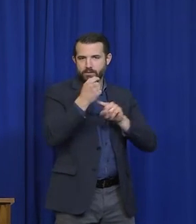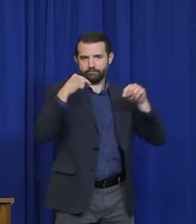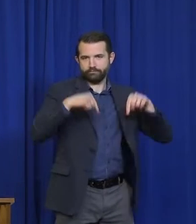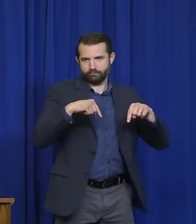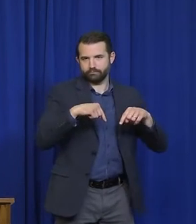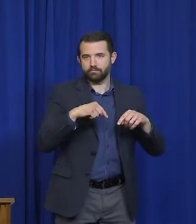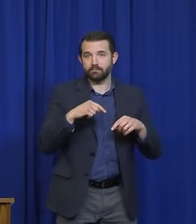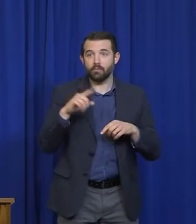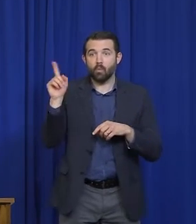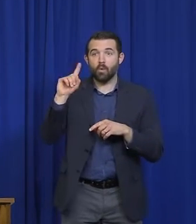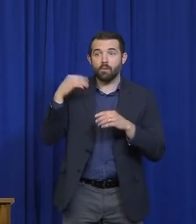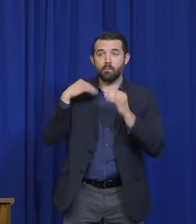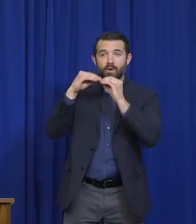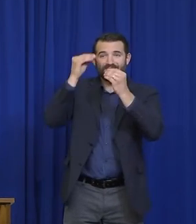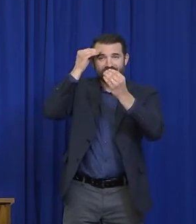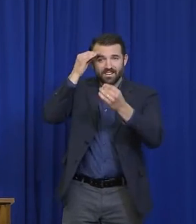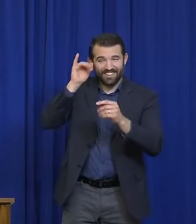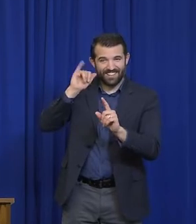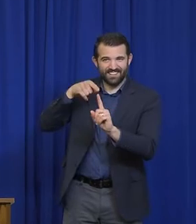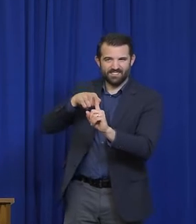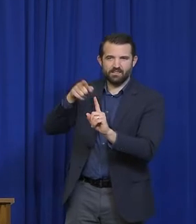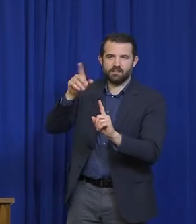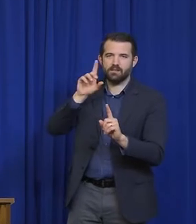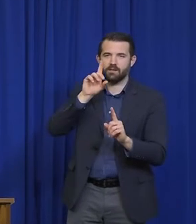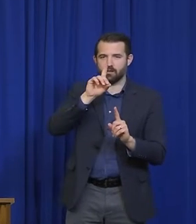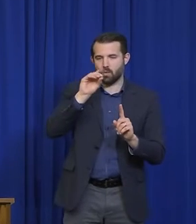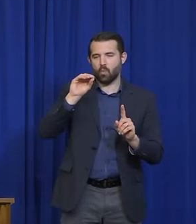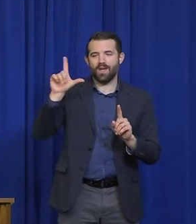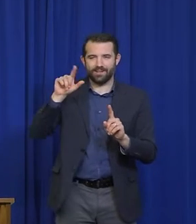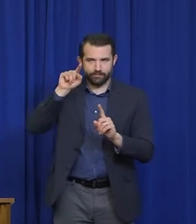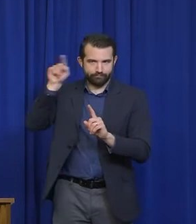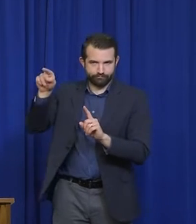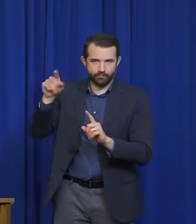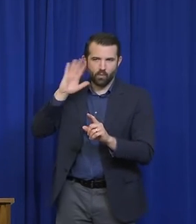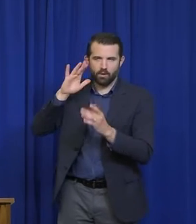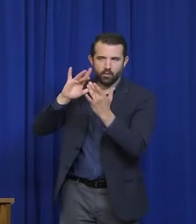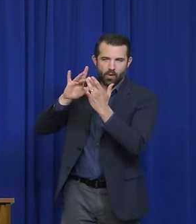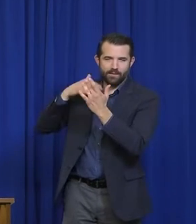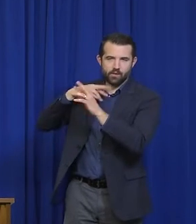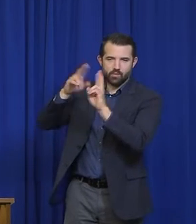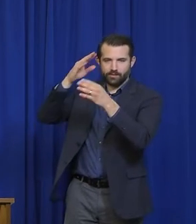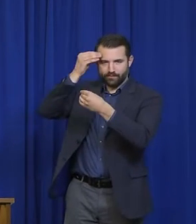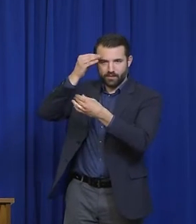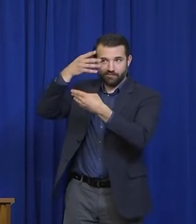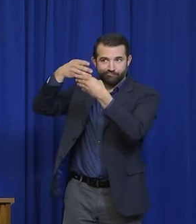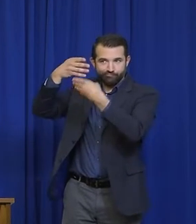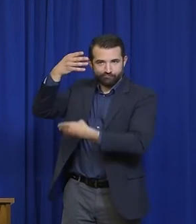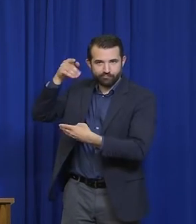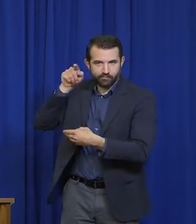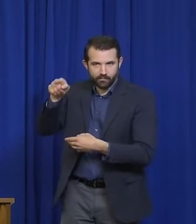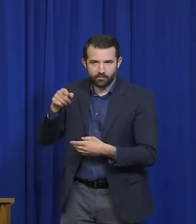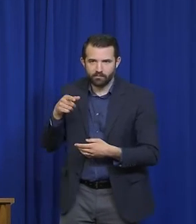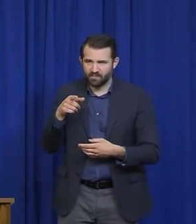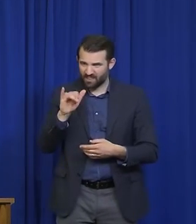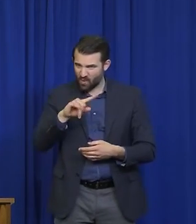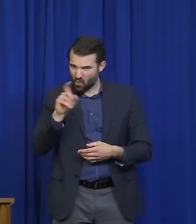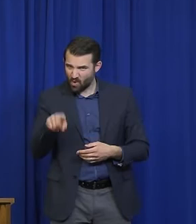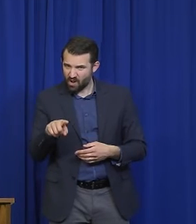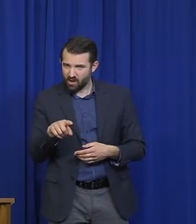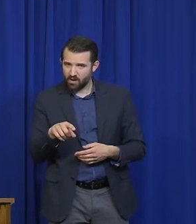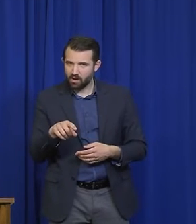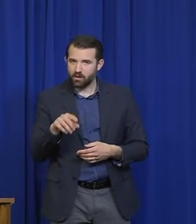should go on the website and look. What was your other question? Nothing. The other question